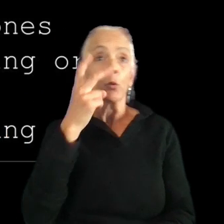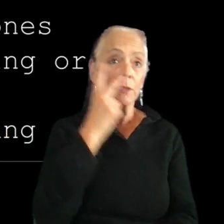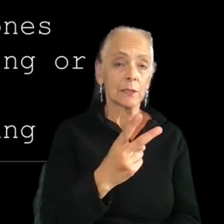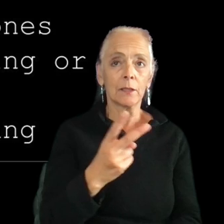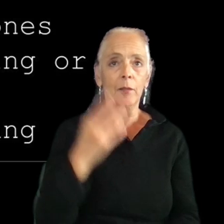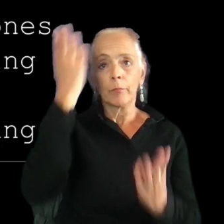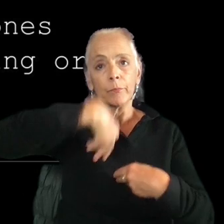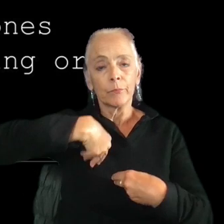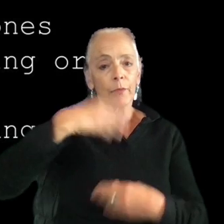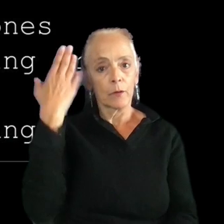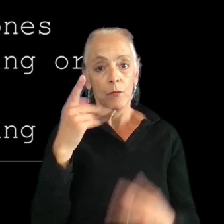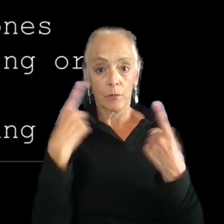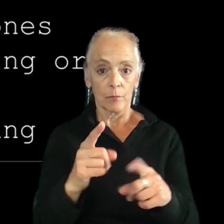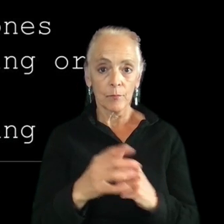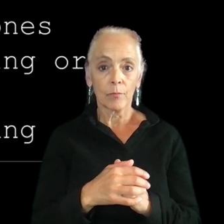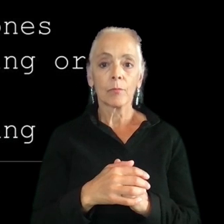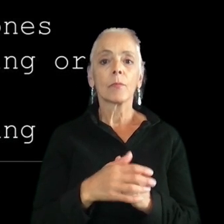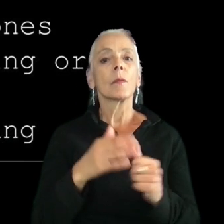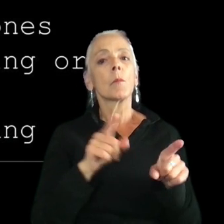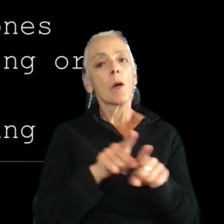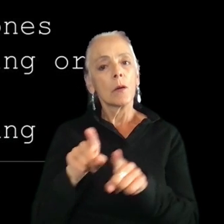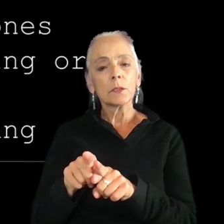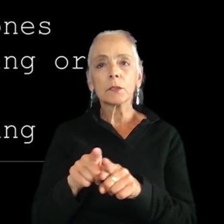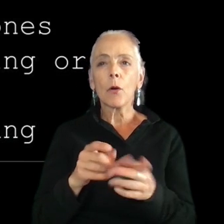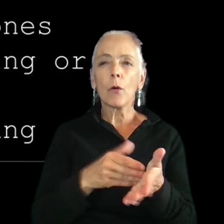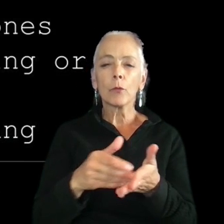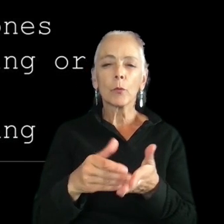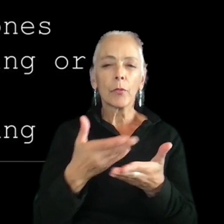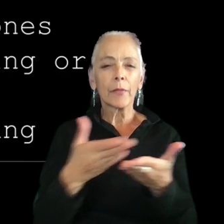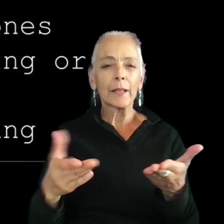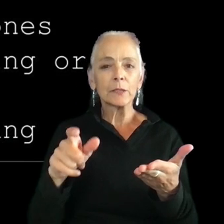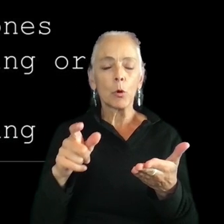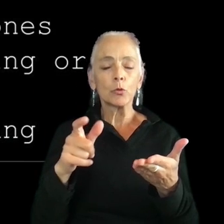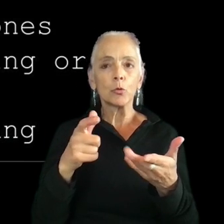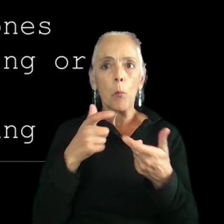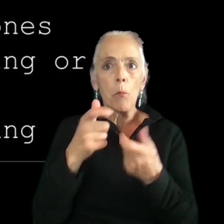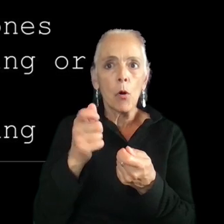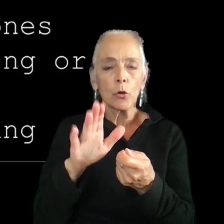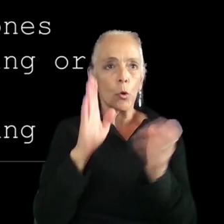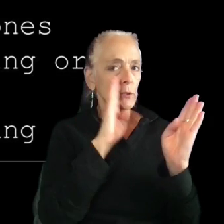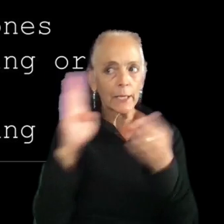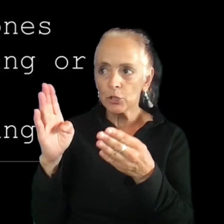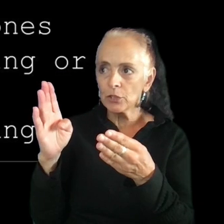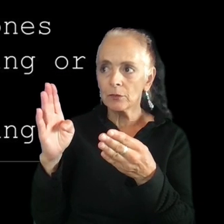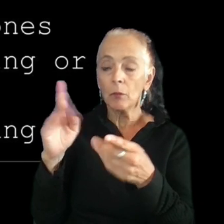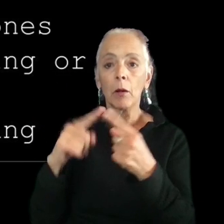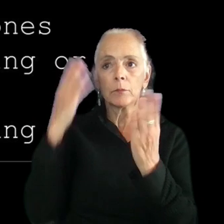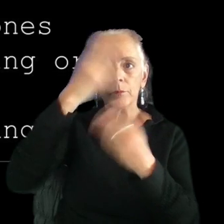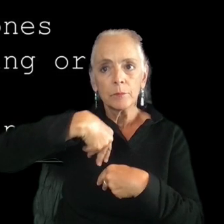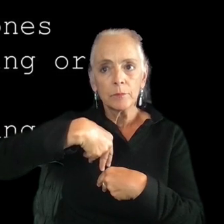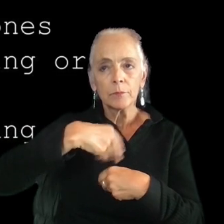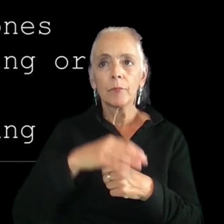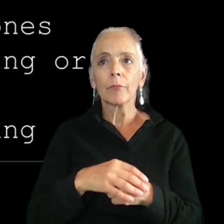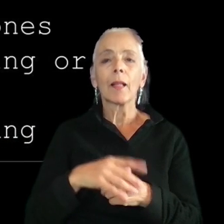happened. But there's also frequently things that are supposed to draw your attention to some place that you don't know about, a loud